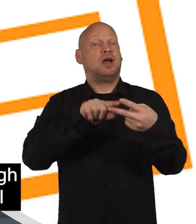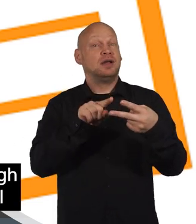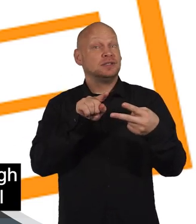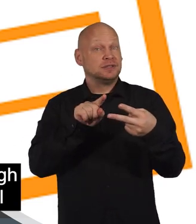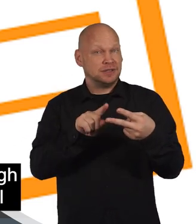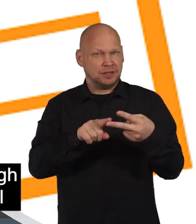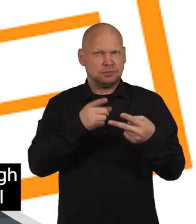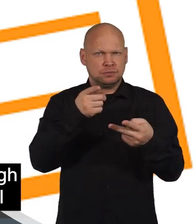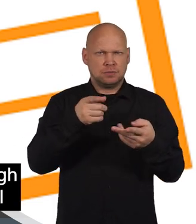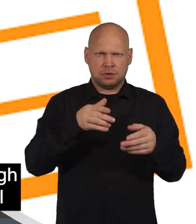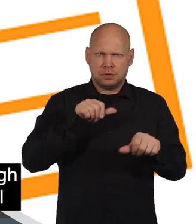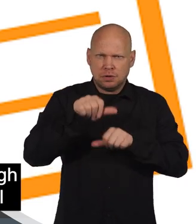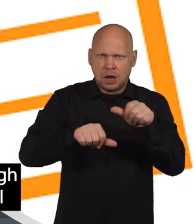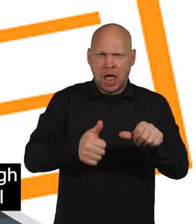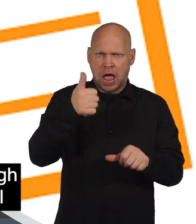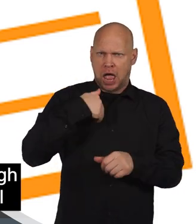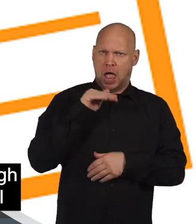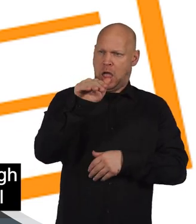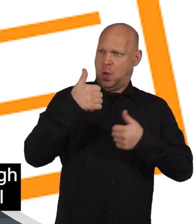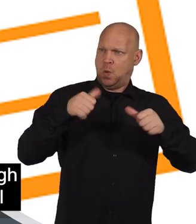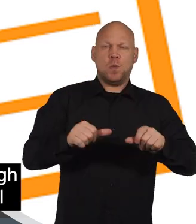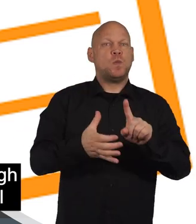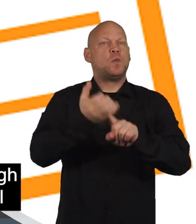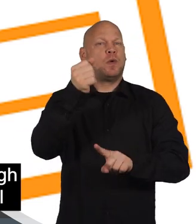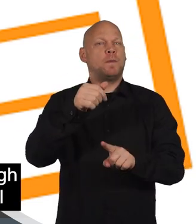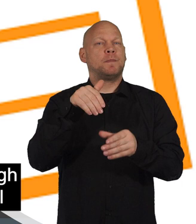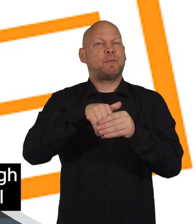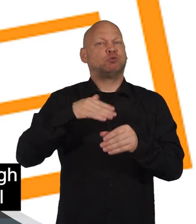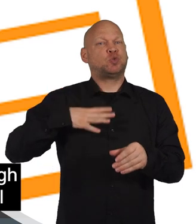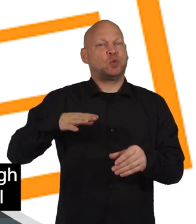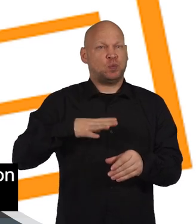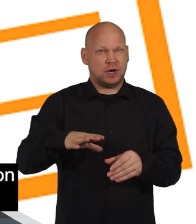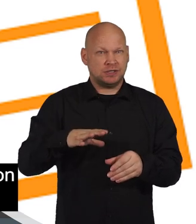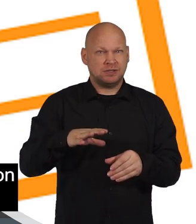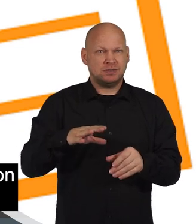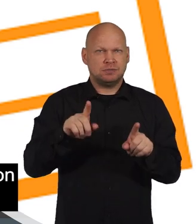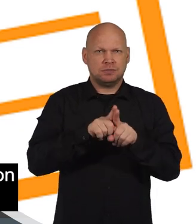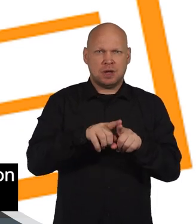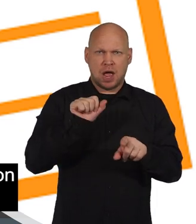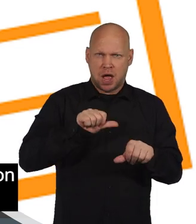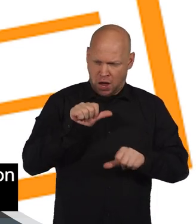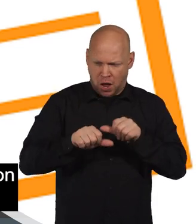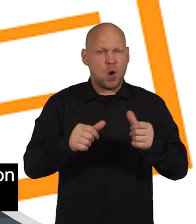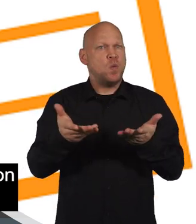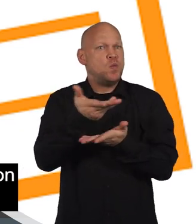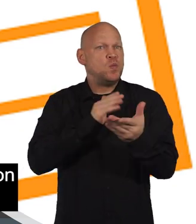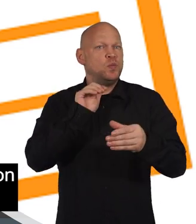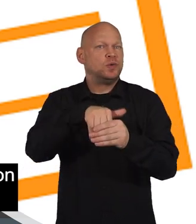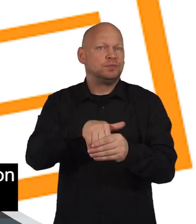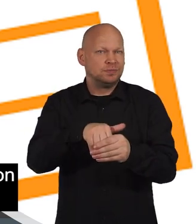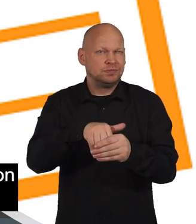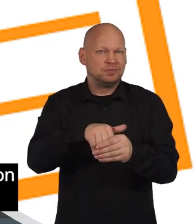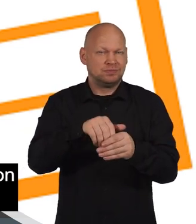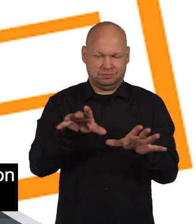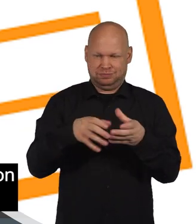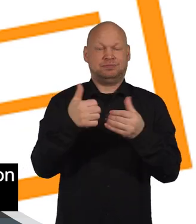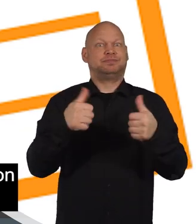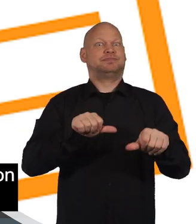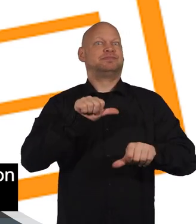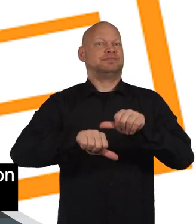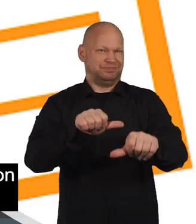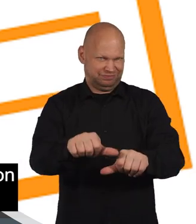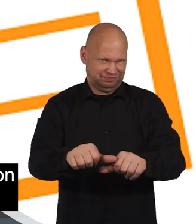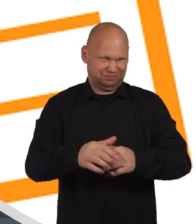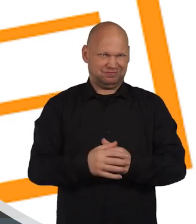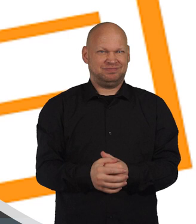second video I took you through how to make a participation request as well as how to take part in the process or discussion that's set up